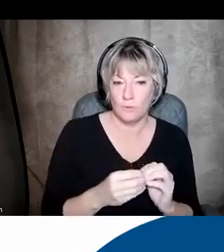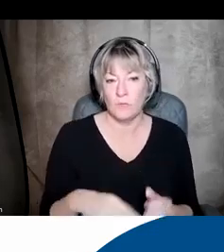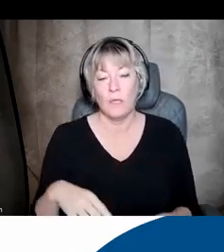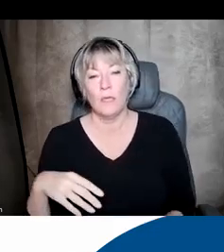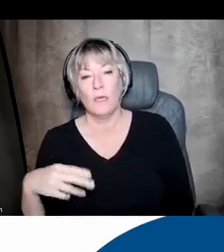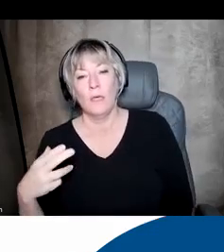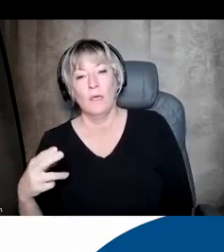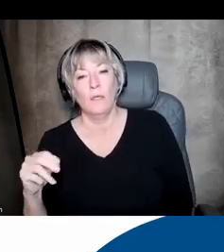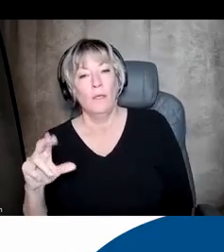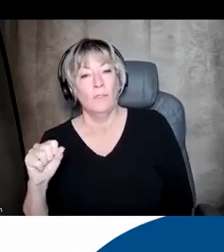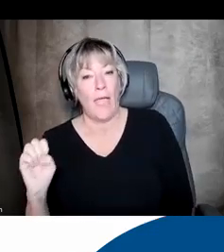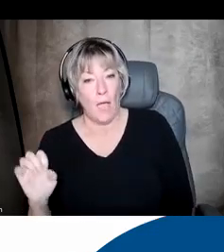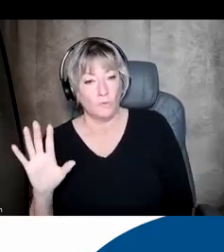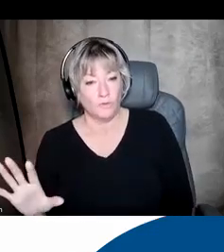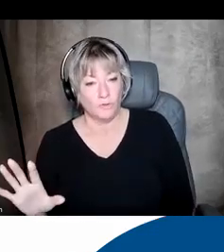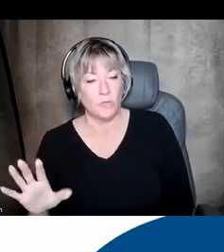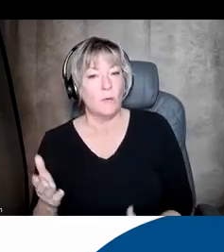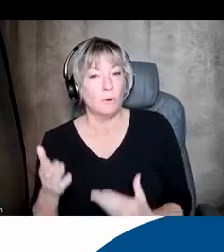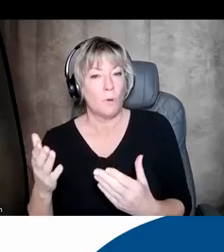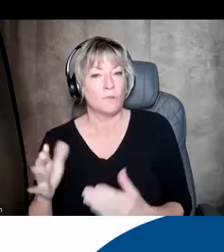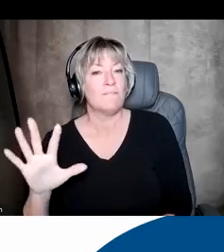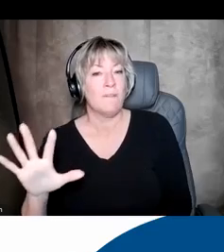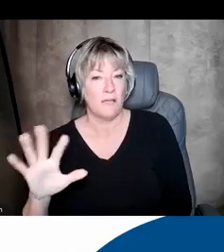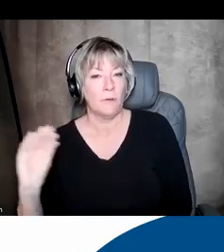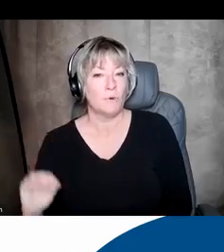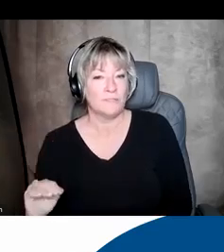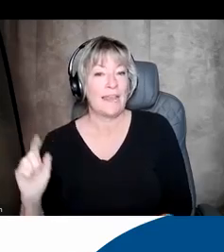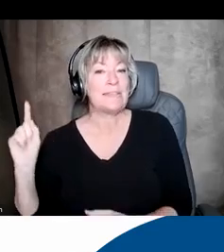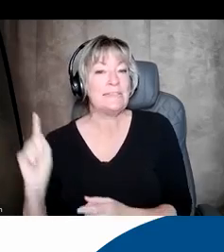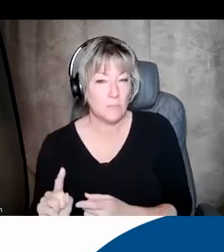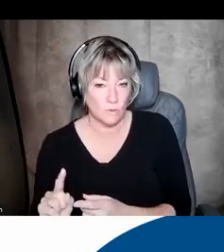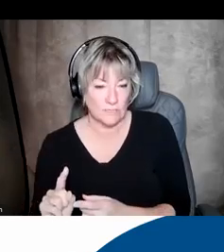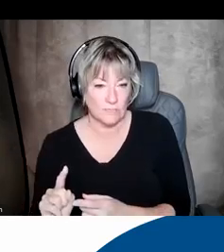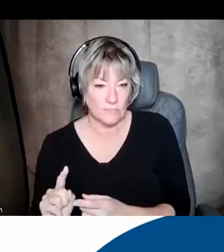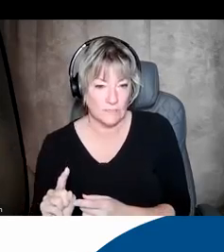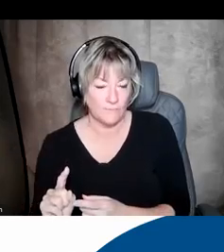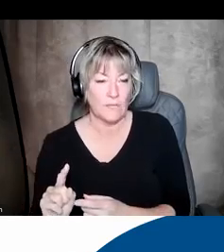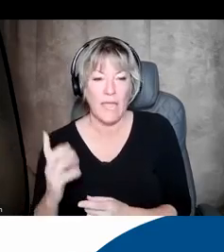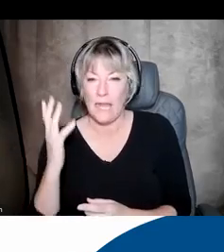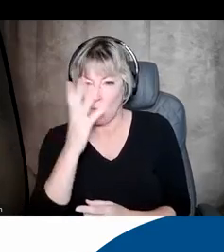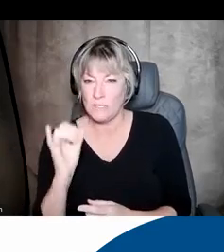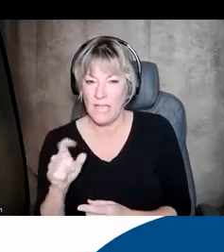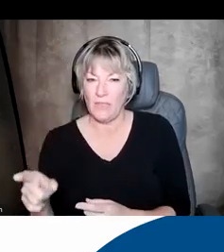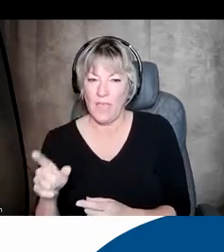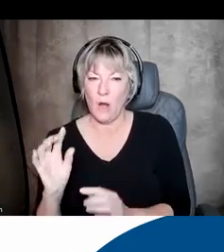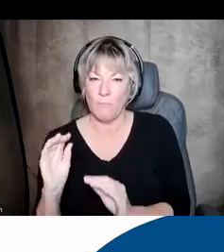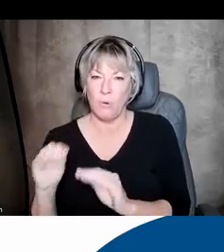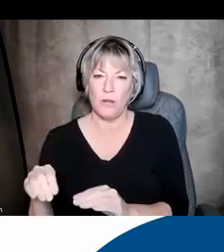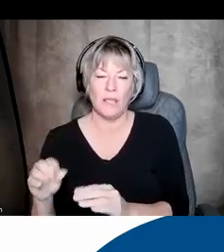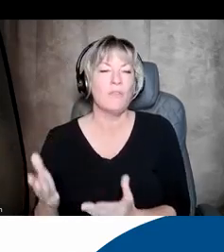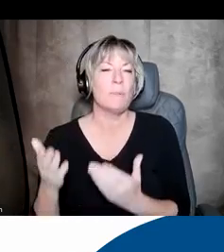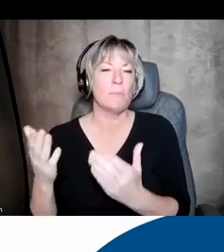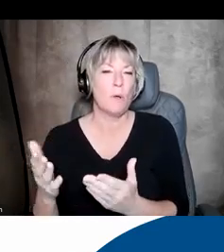whereas the House side proposes a 5% decrease and looks like they are putting most of that money, they